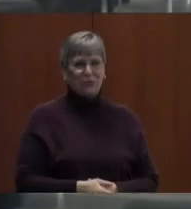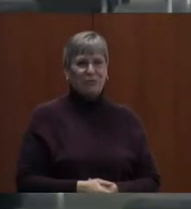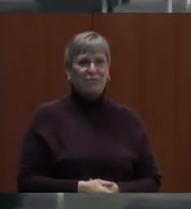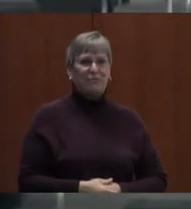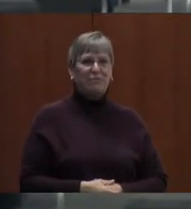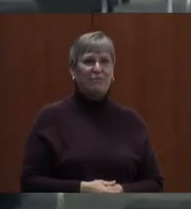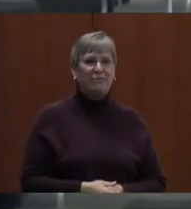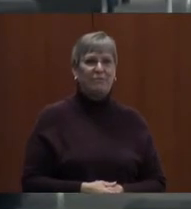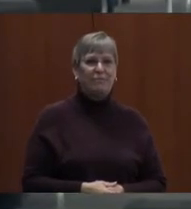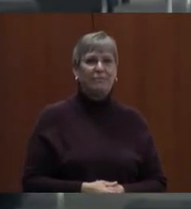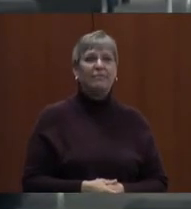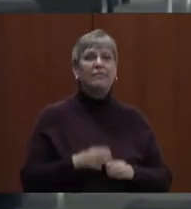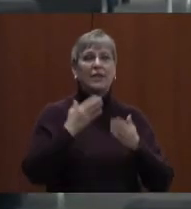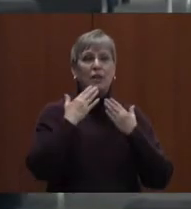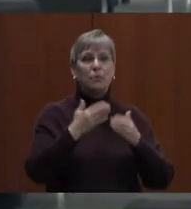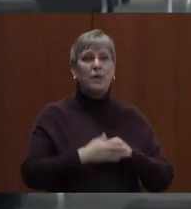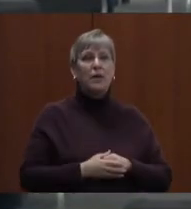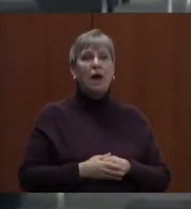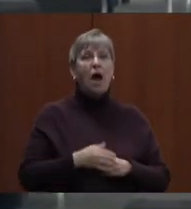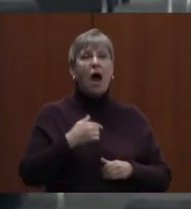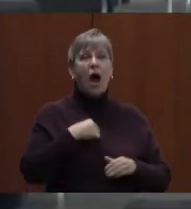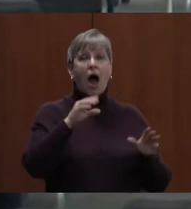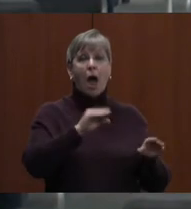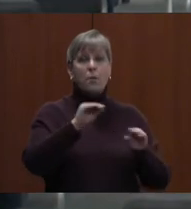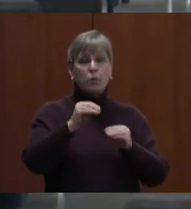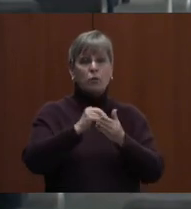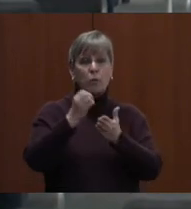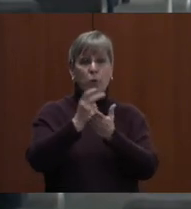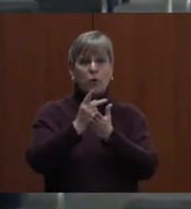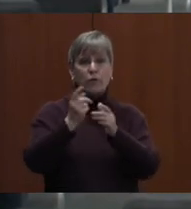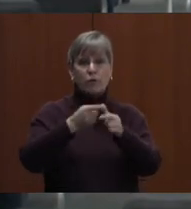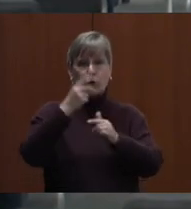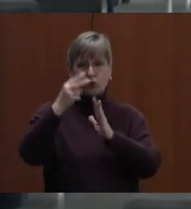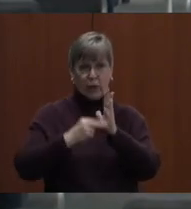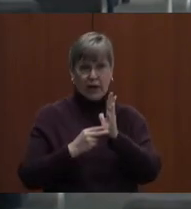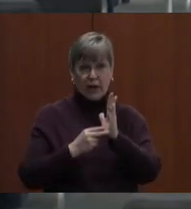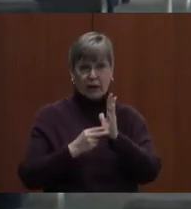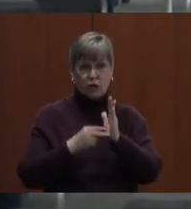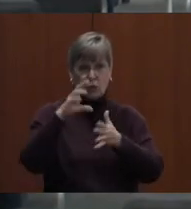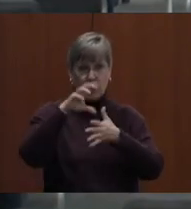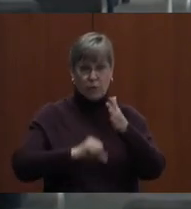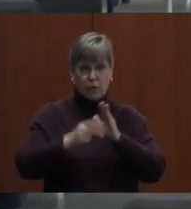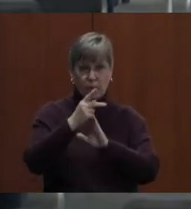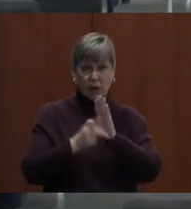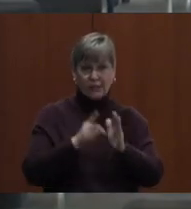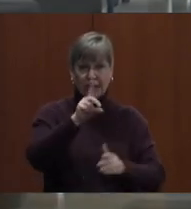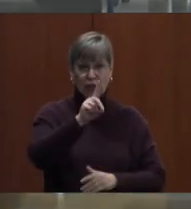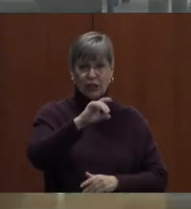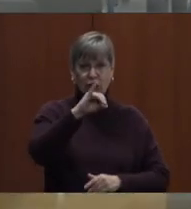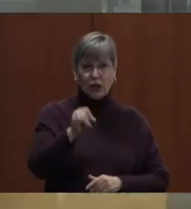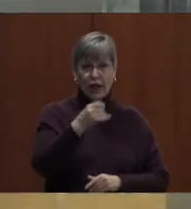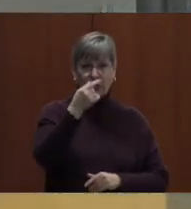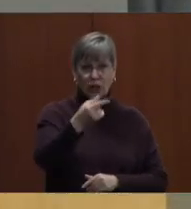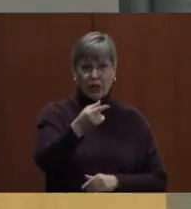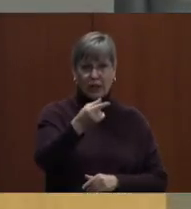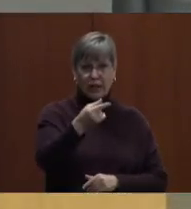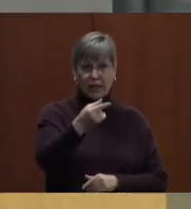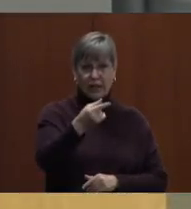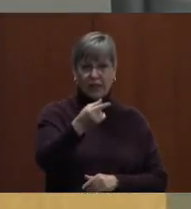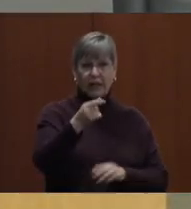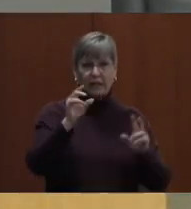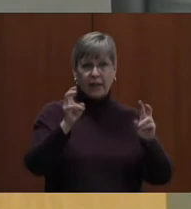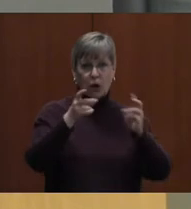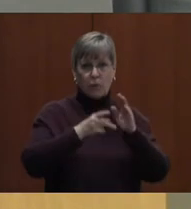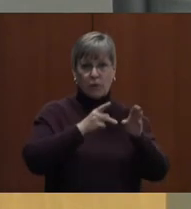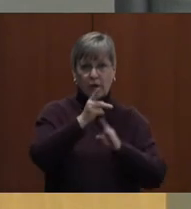Thank Is there a motion? Madam President, I move to approve the first reading to rescind policy, D.J.G., entitled